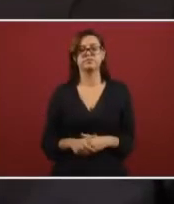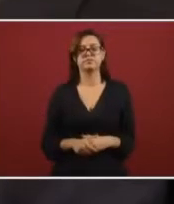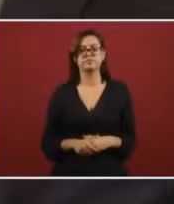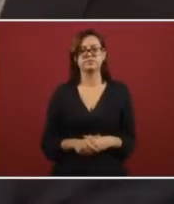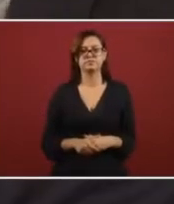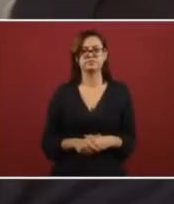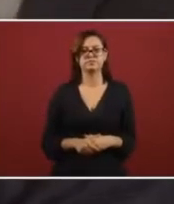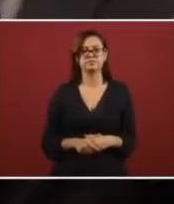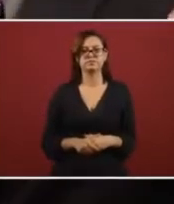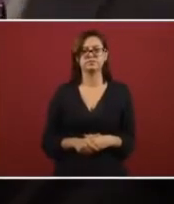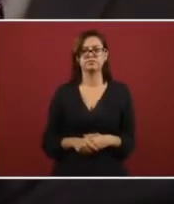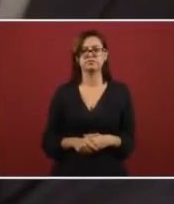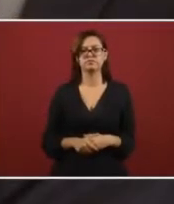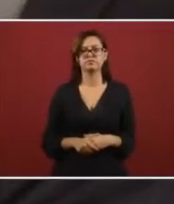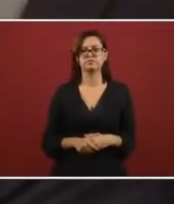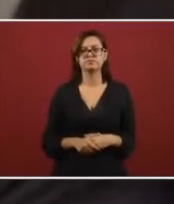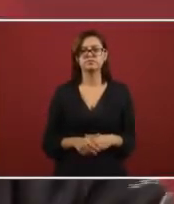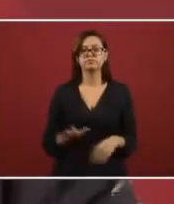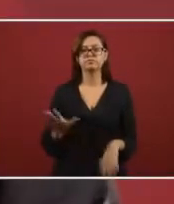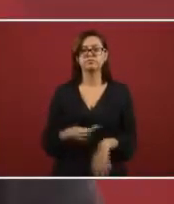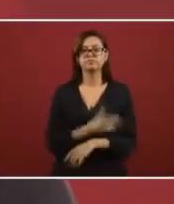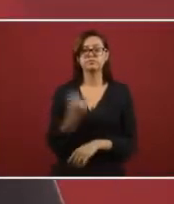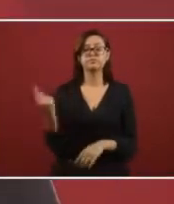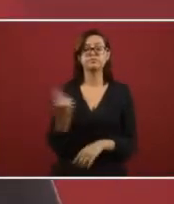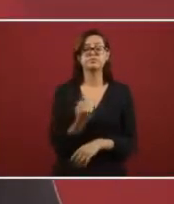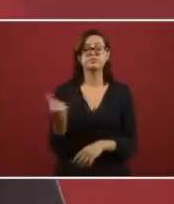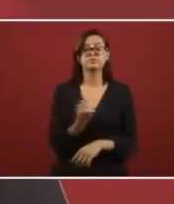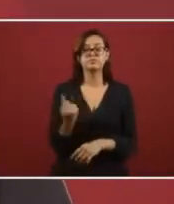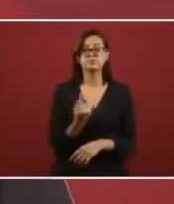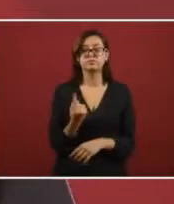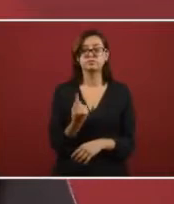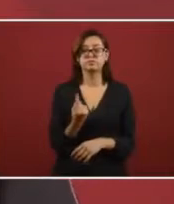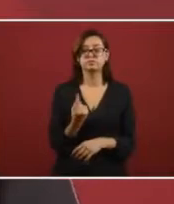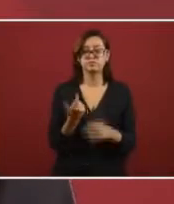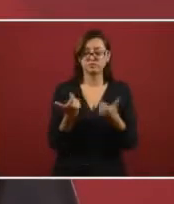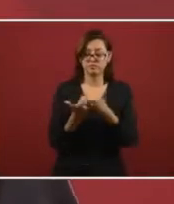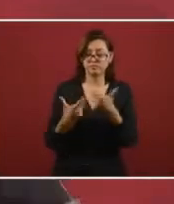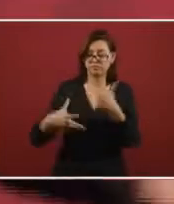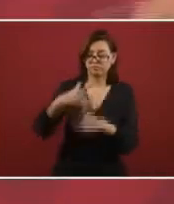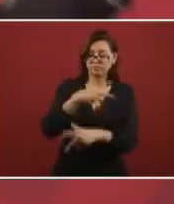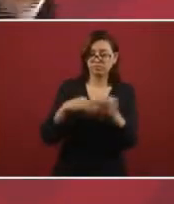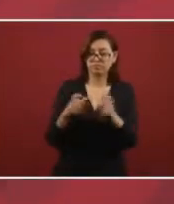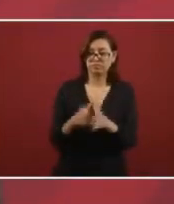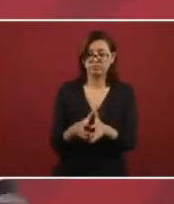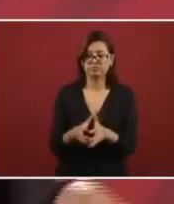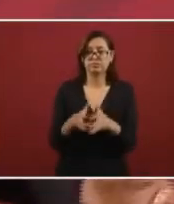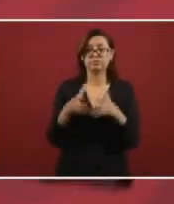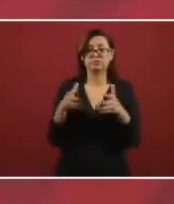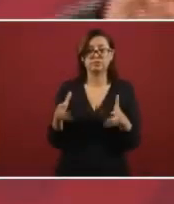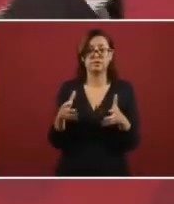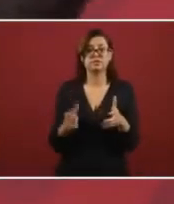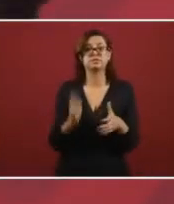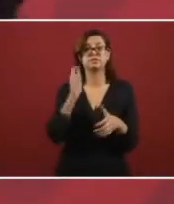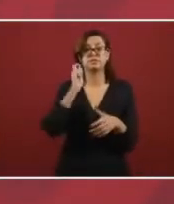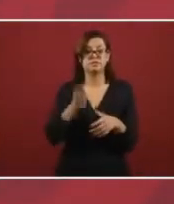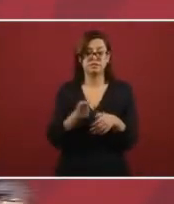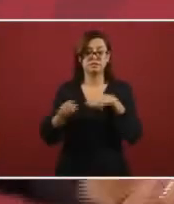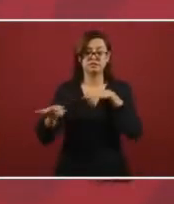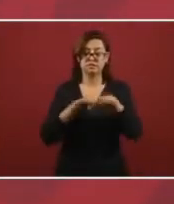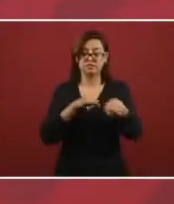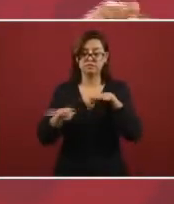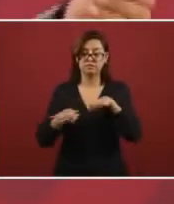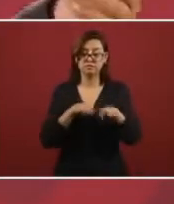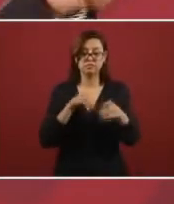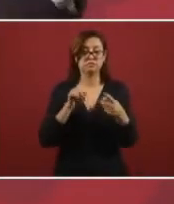because as you have more economic growth then you have more jobs